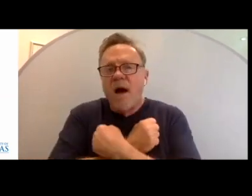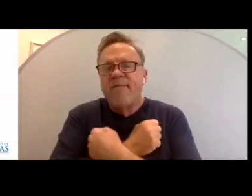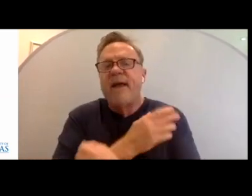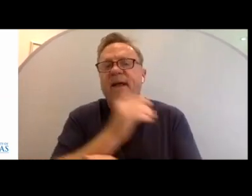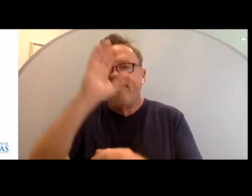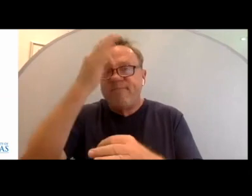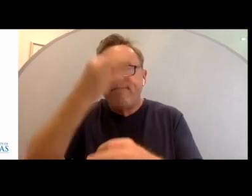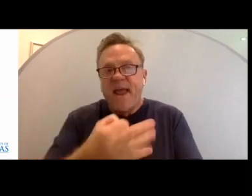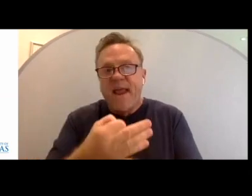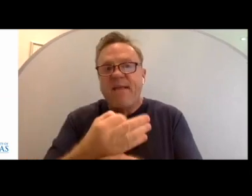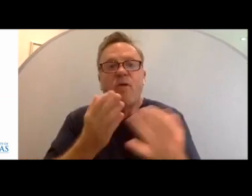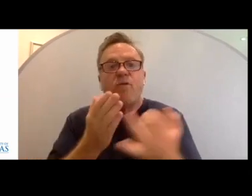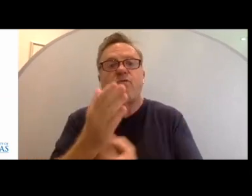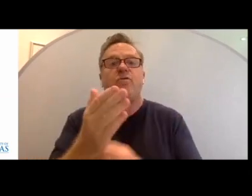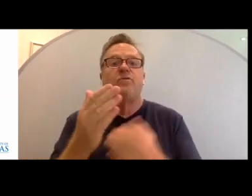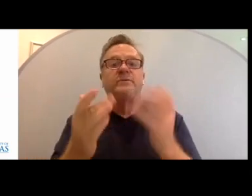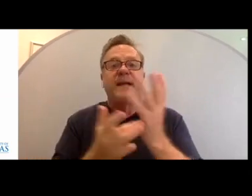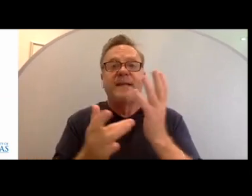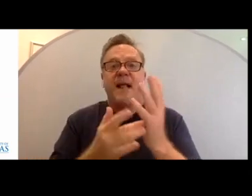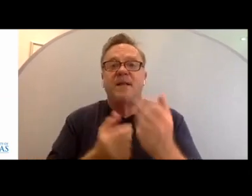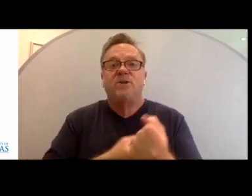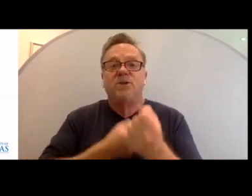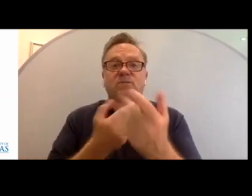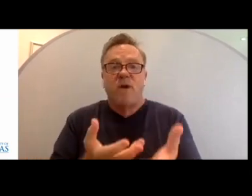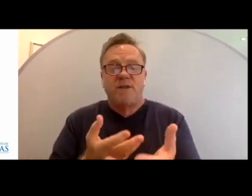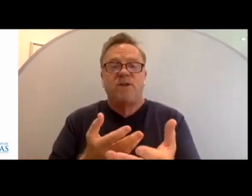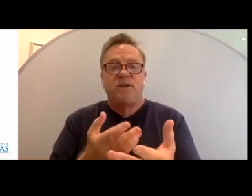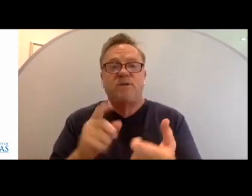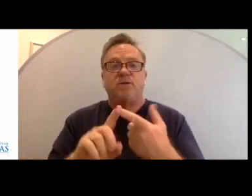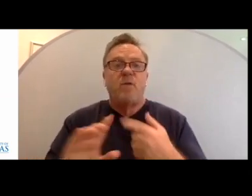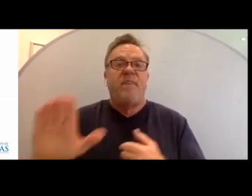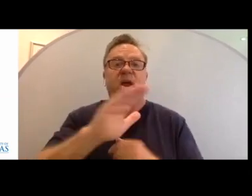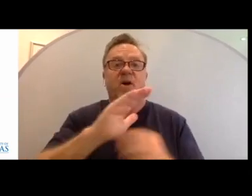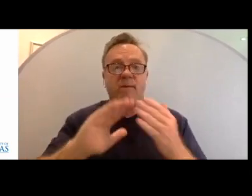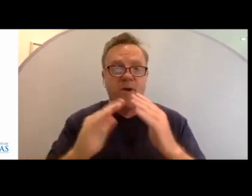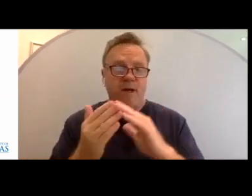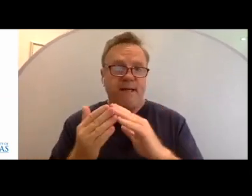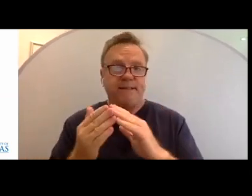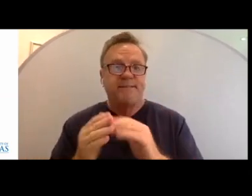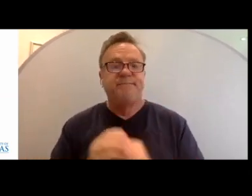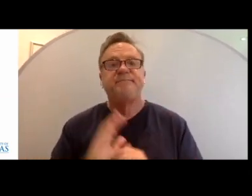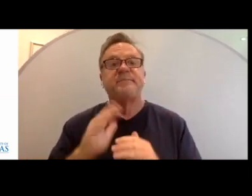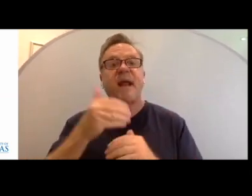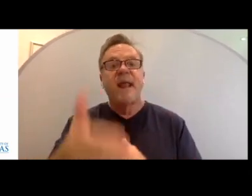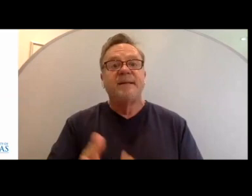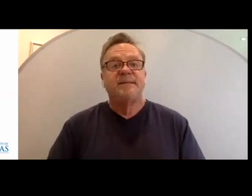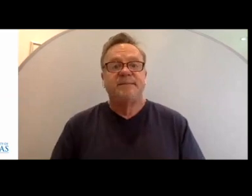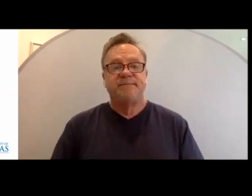through technology expression to their communities. Next slide, please.